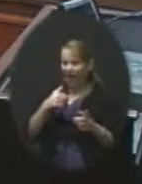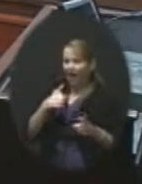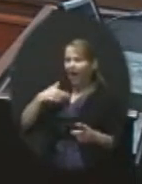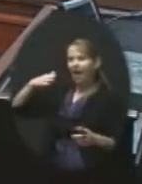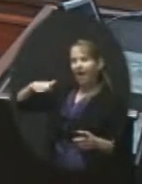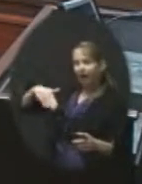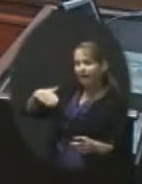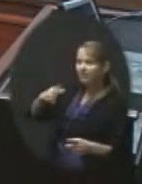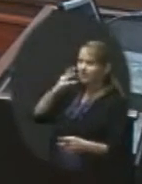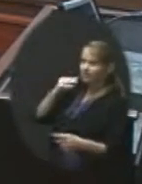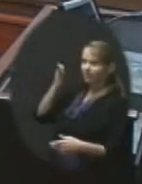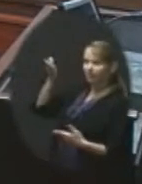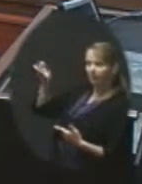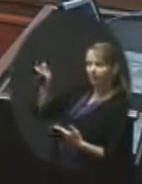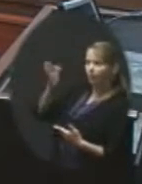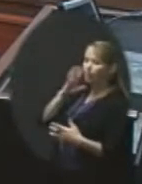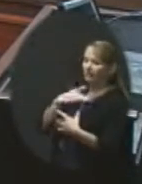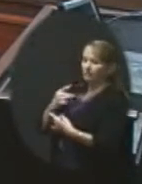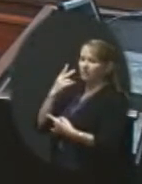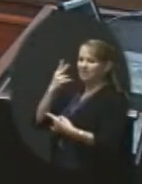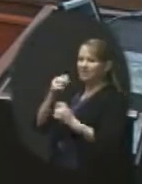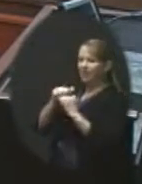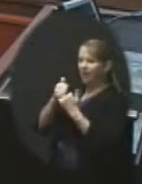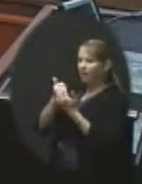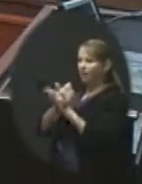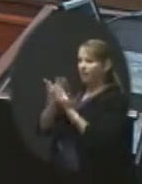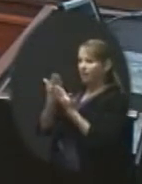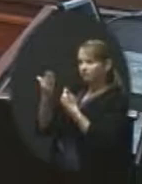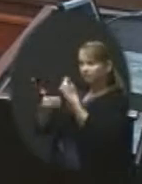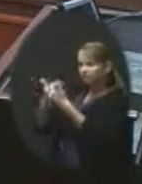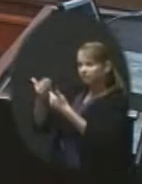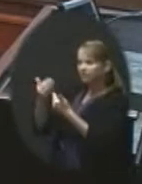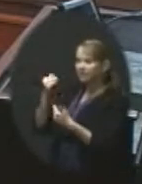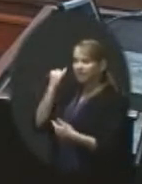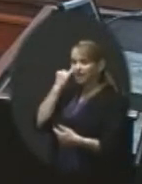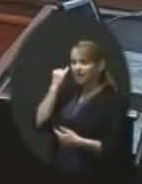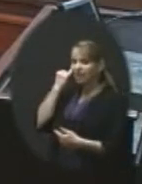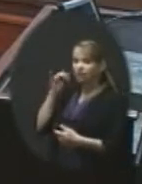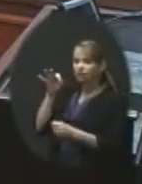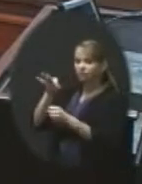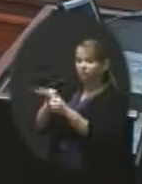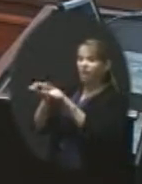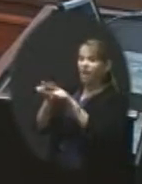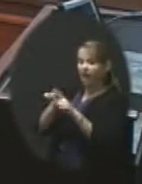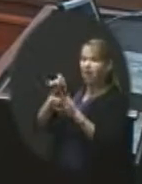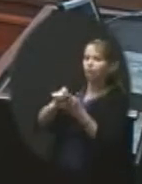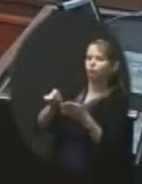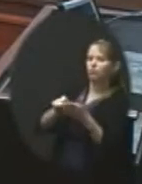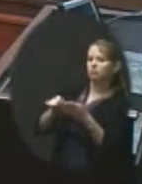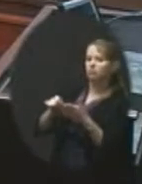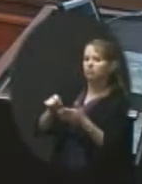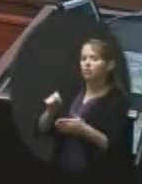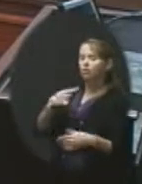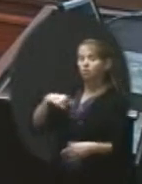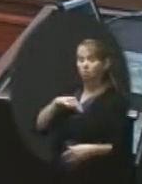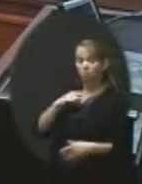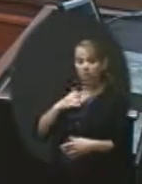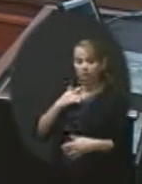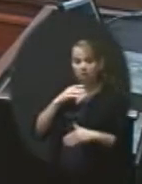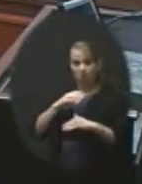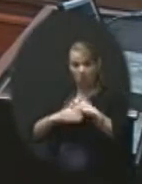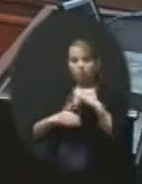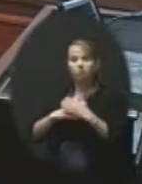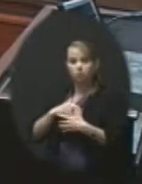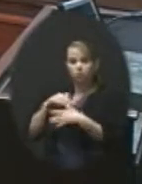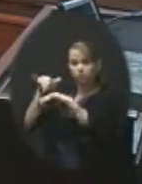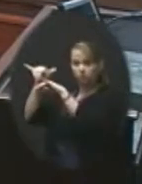how it all works. If it goes, if it goes, if it's voted as written, we're comfortable with all of these. Is that what we're